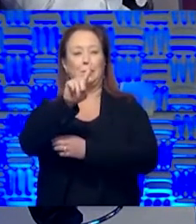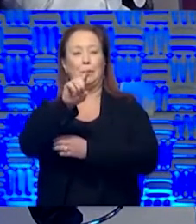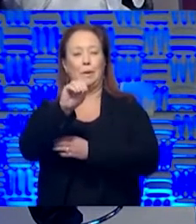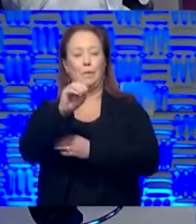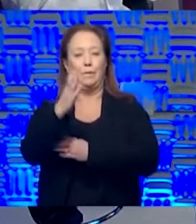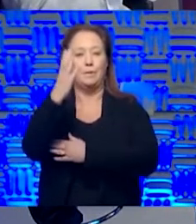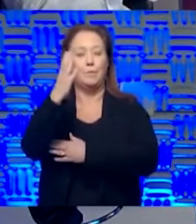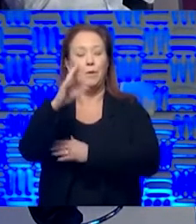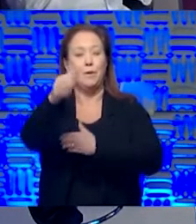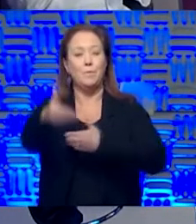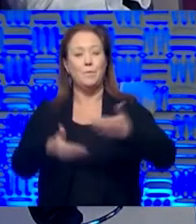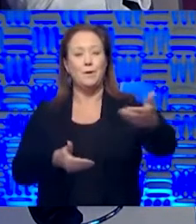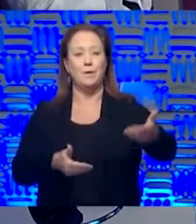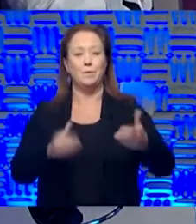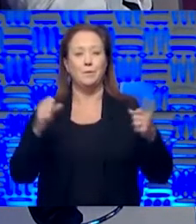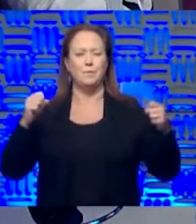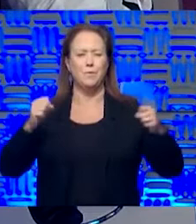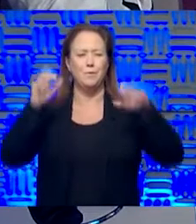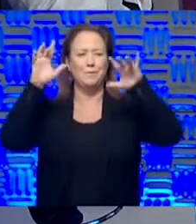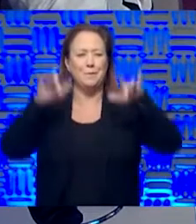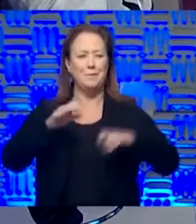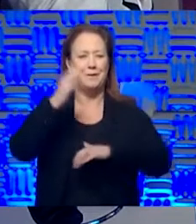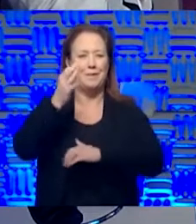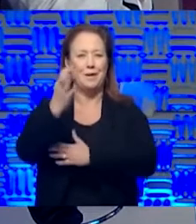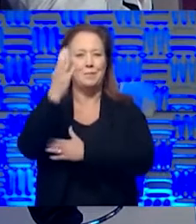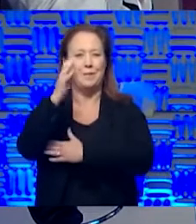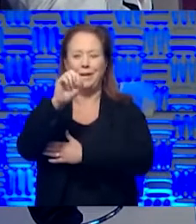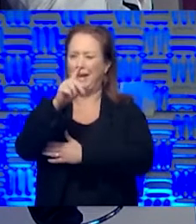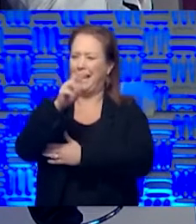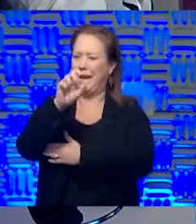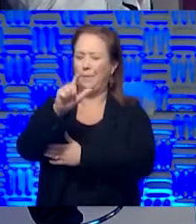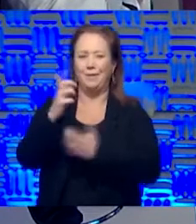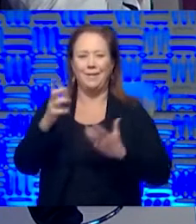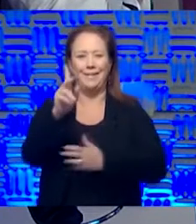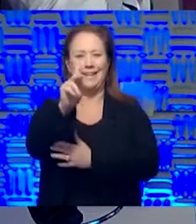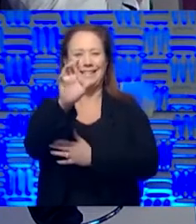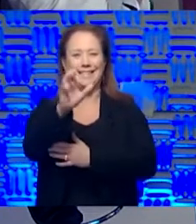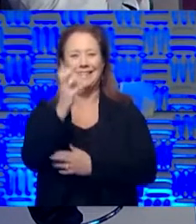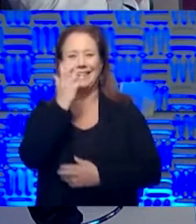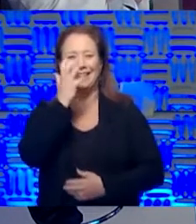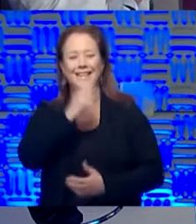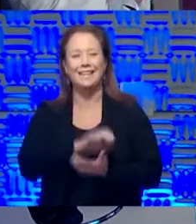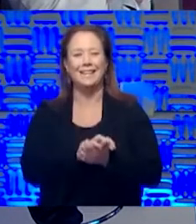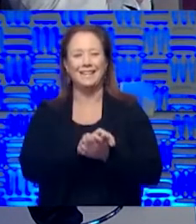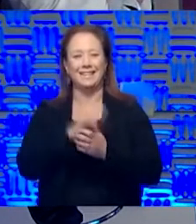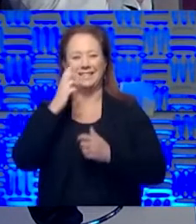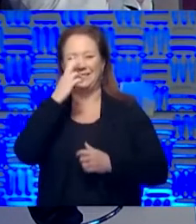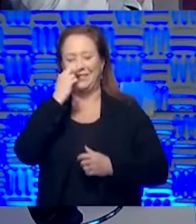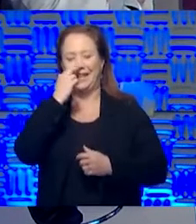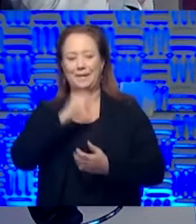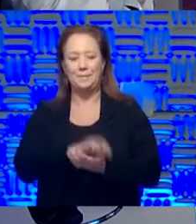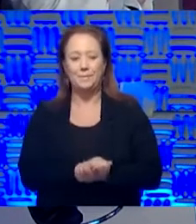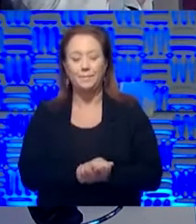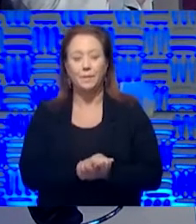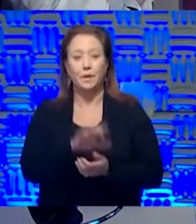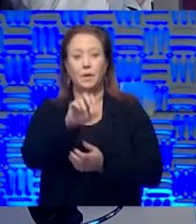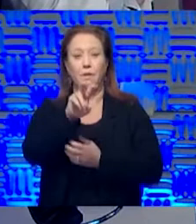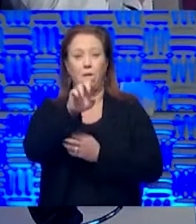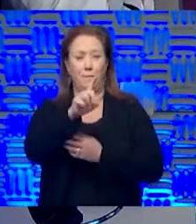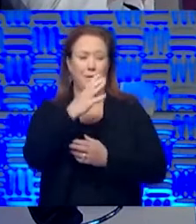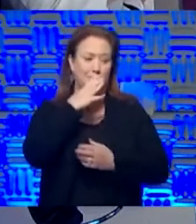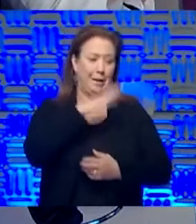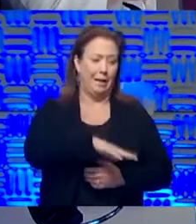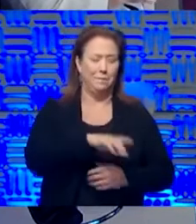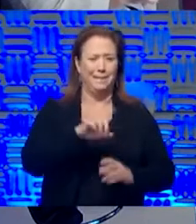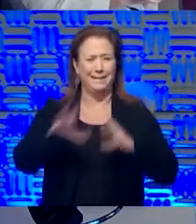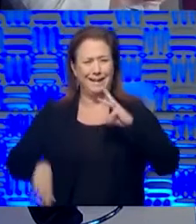welcome you to this cold snowy Friday here in April in Kansas City. It's bad. Yeah, that's kind of a funny deal. know, COVID is bad enough to